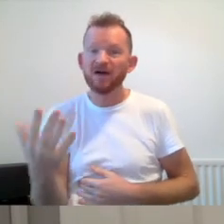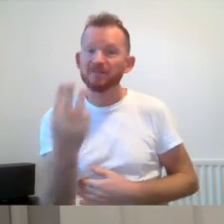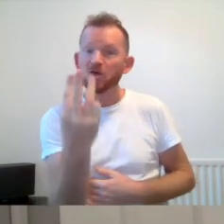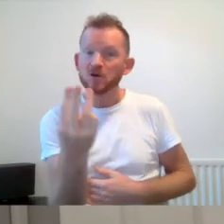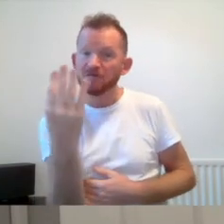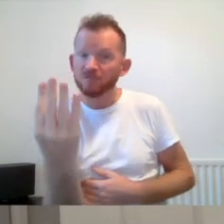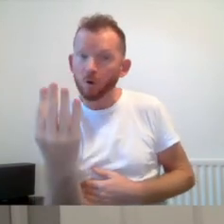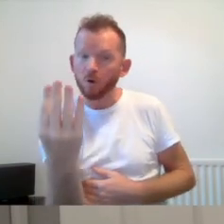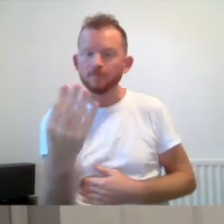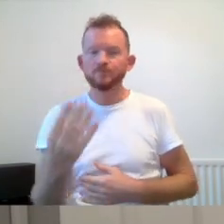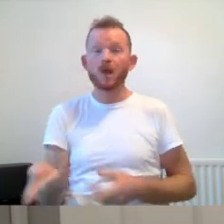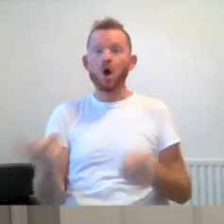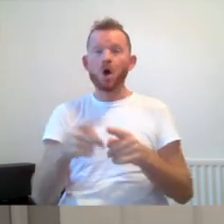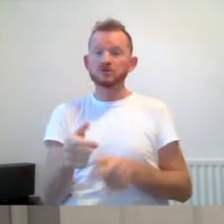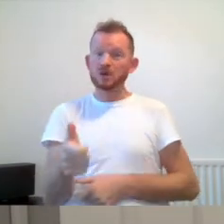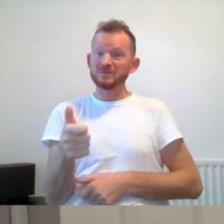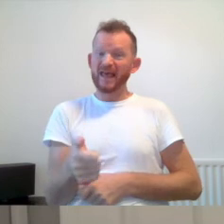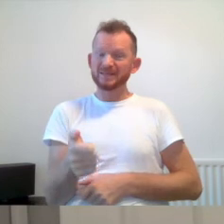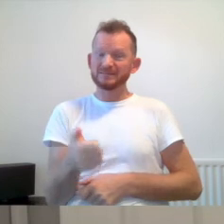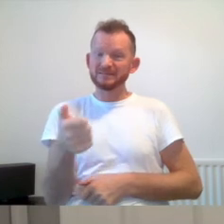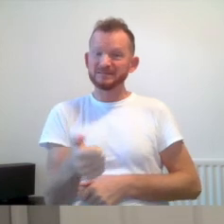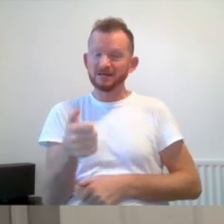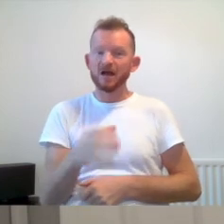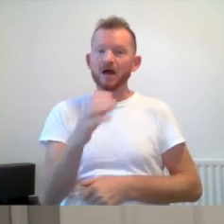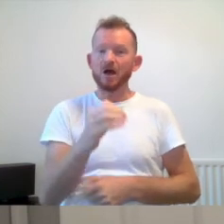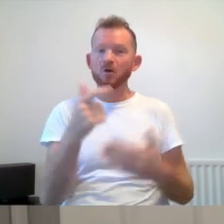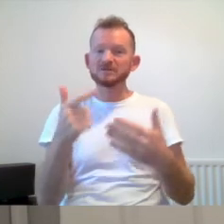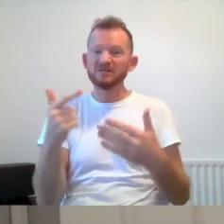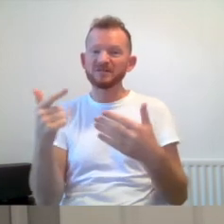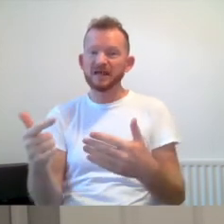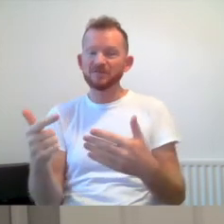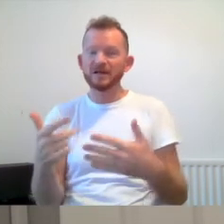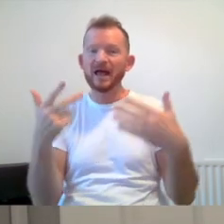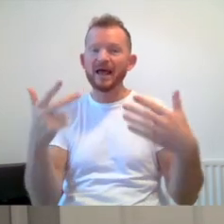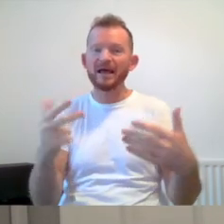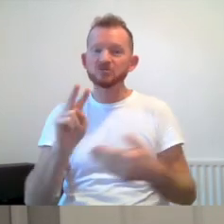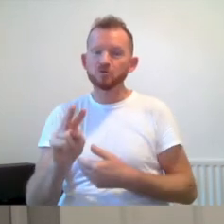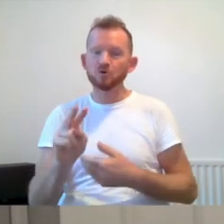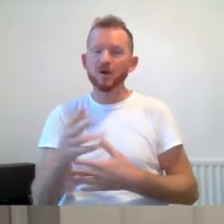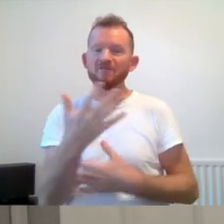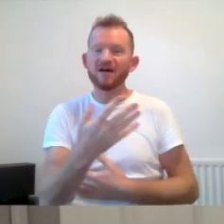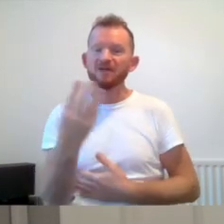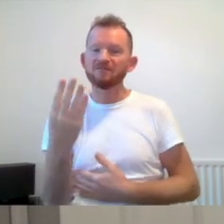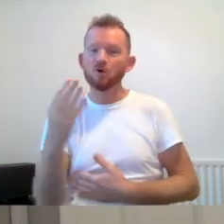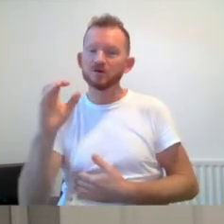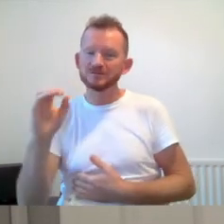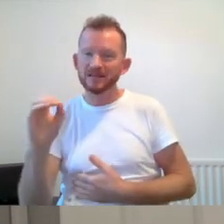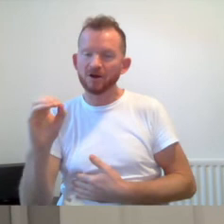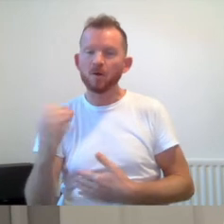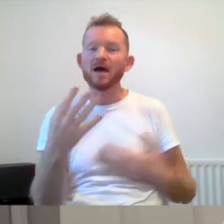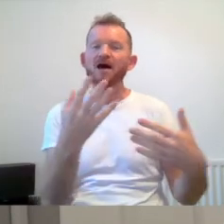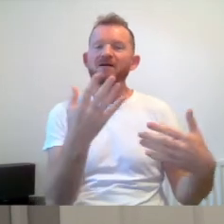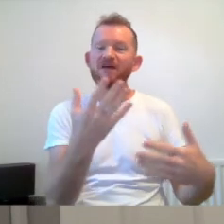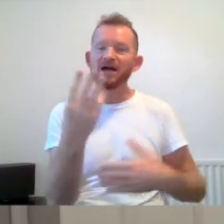You can also text on 077 82 540 531.